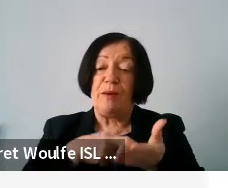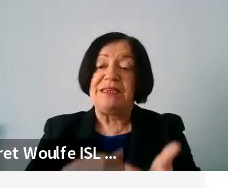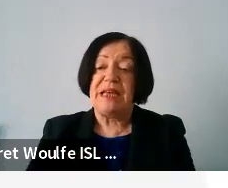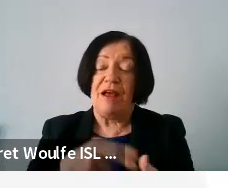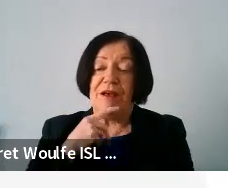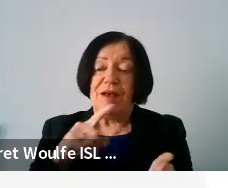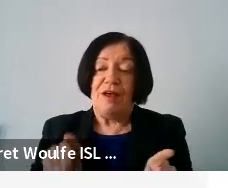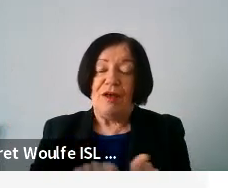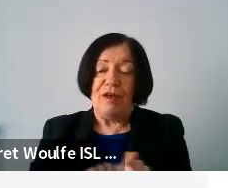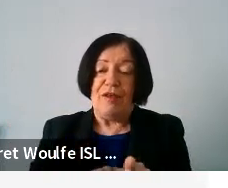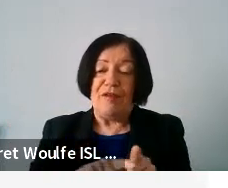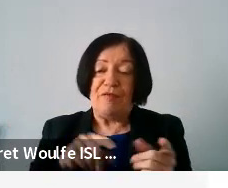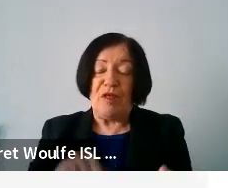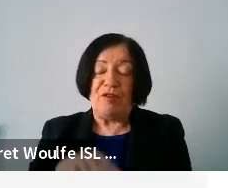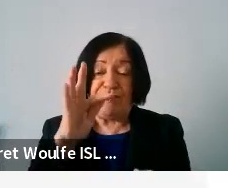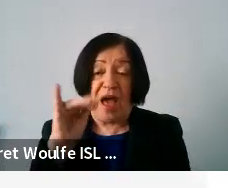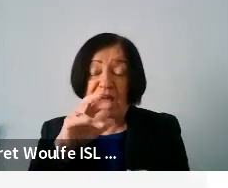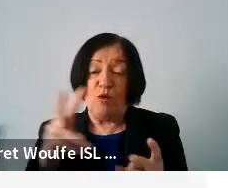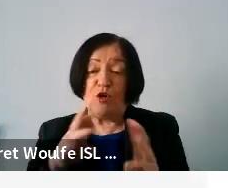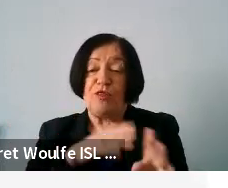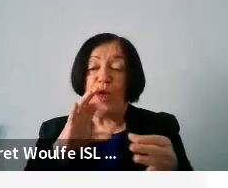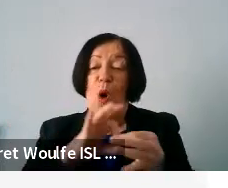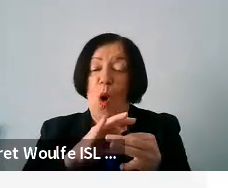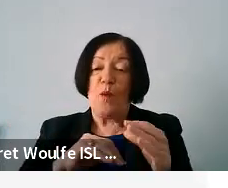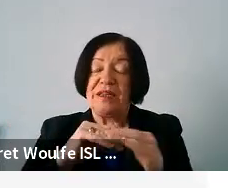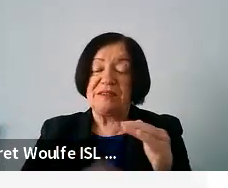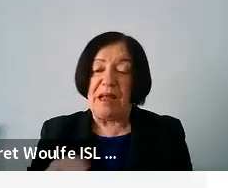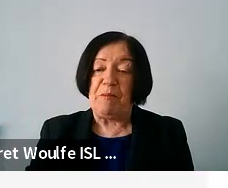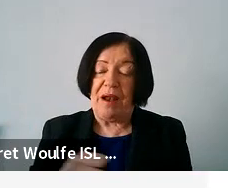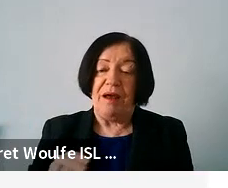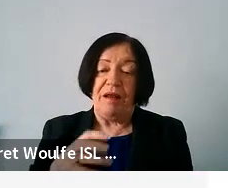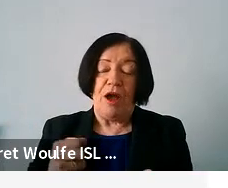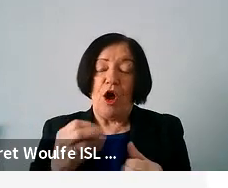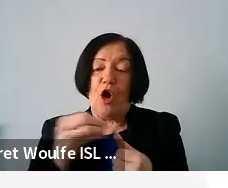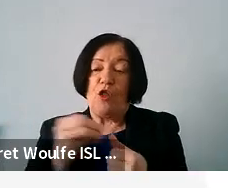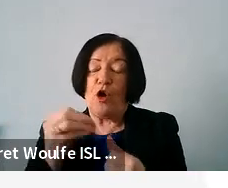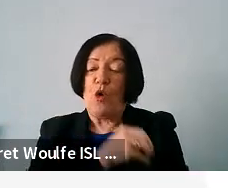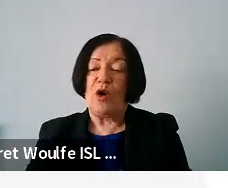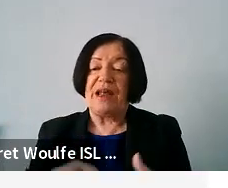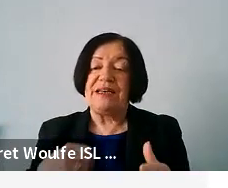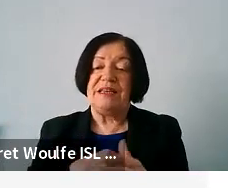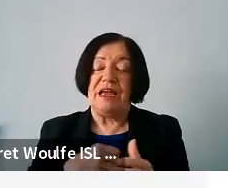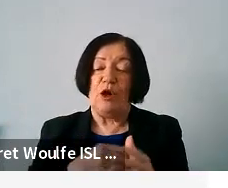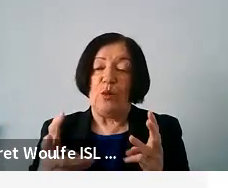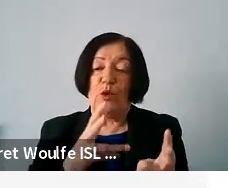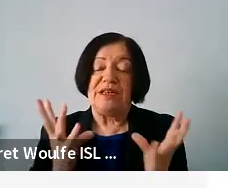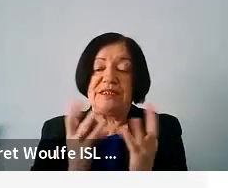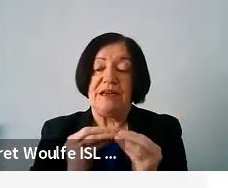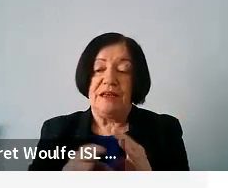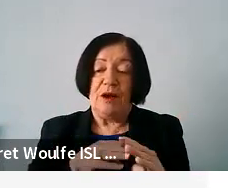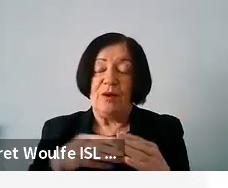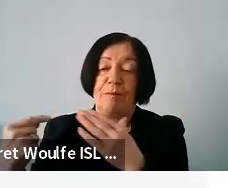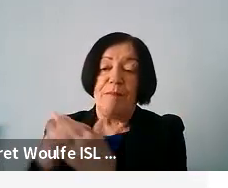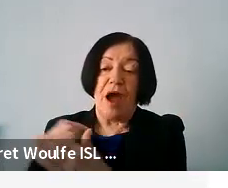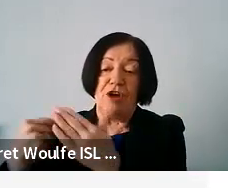also FianceUp, which works with the homeless people. Uh, we also had other organizations working together with migrants,